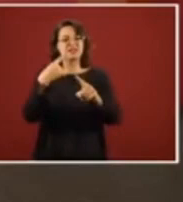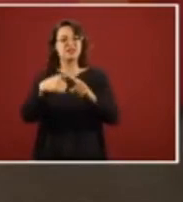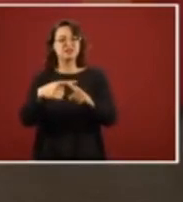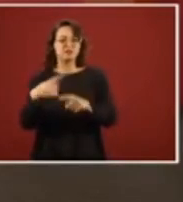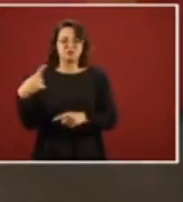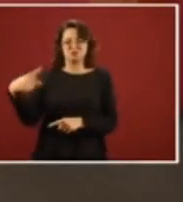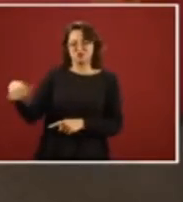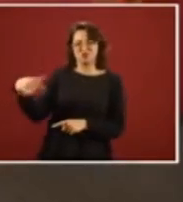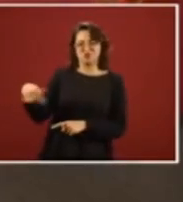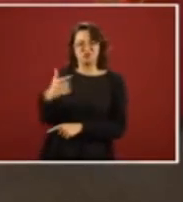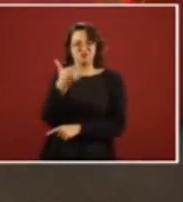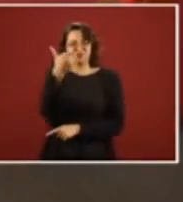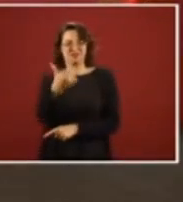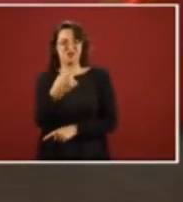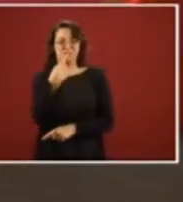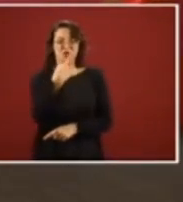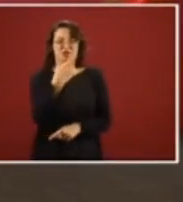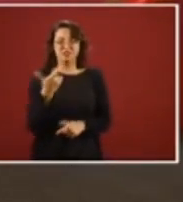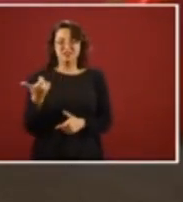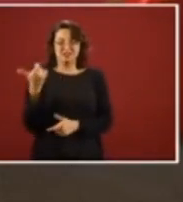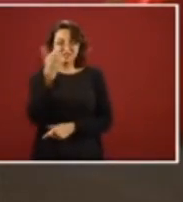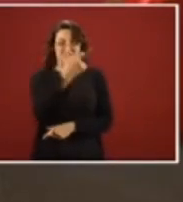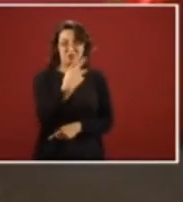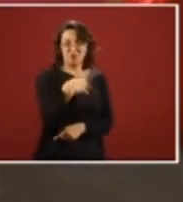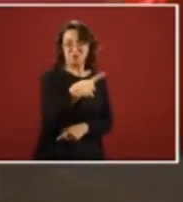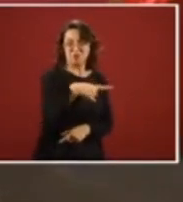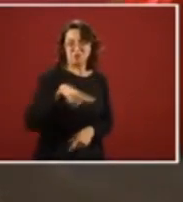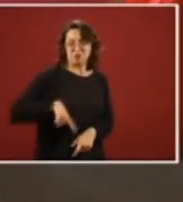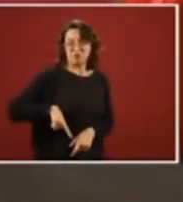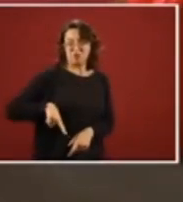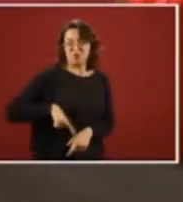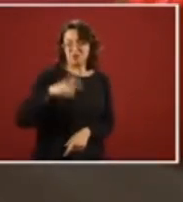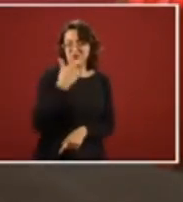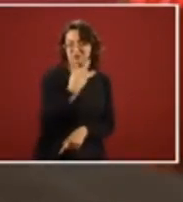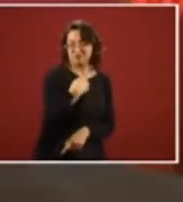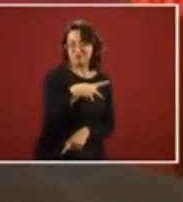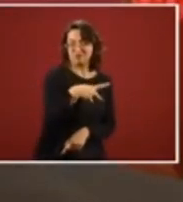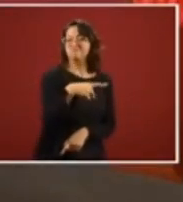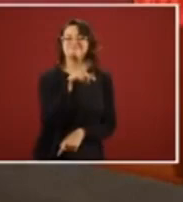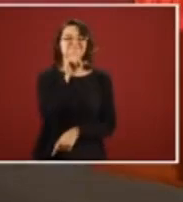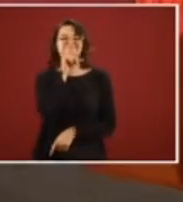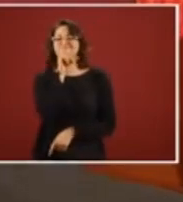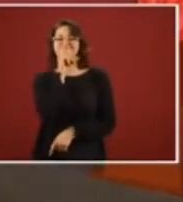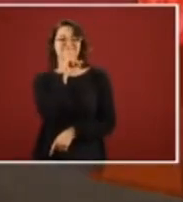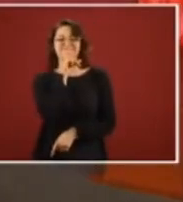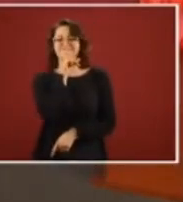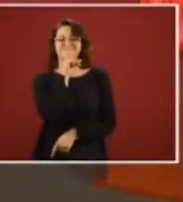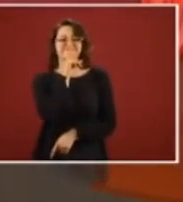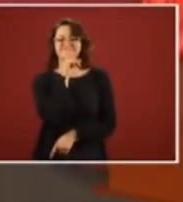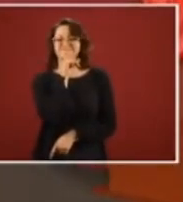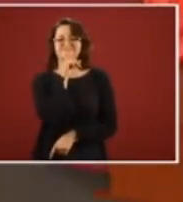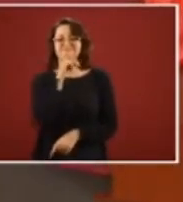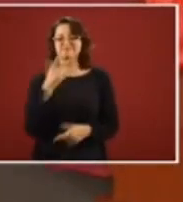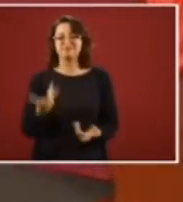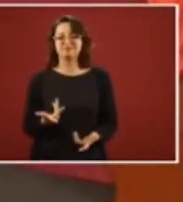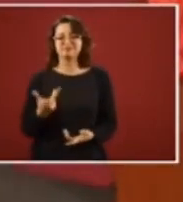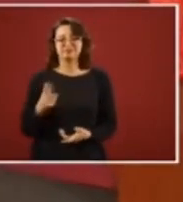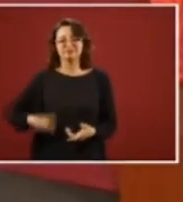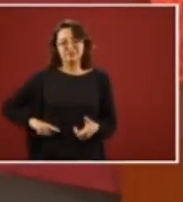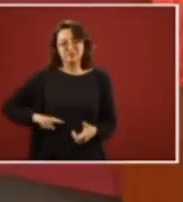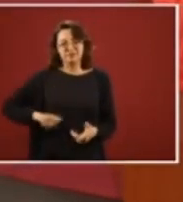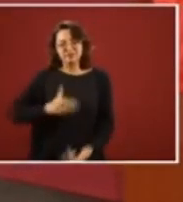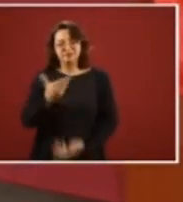And the functioning officials with the money of the people, it's not theirs. It belongs to the people.